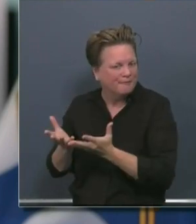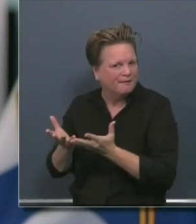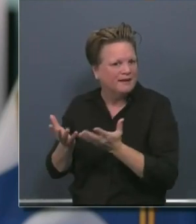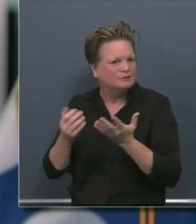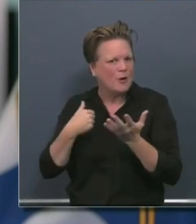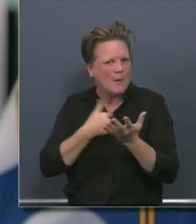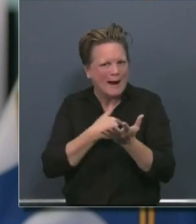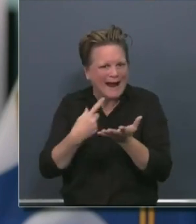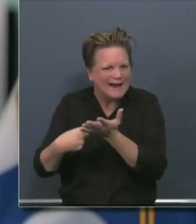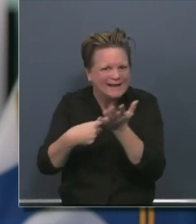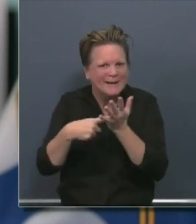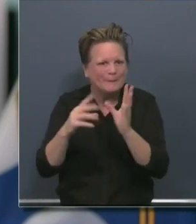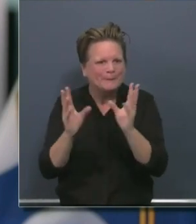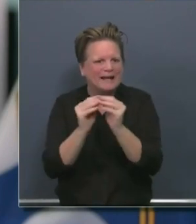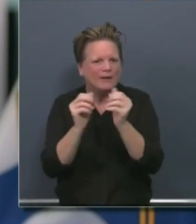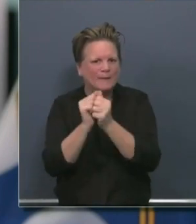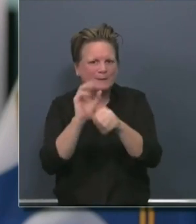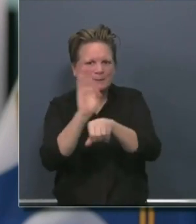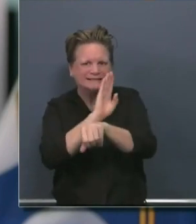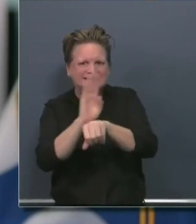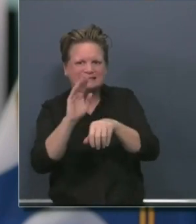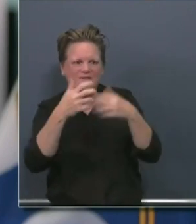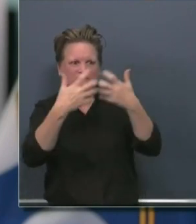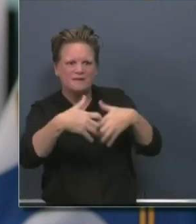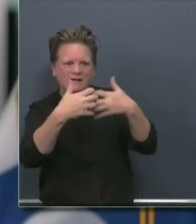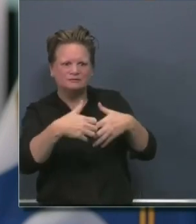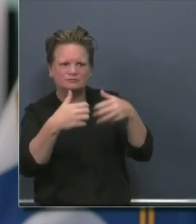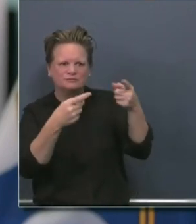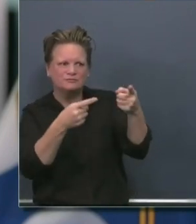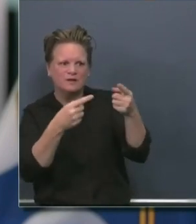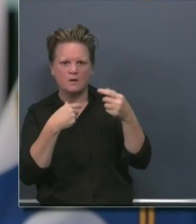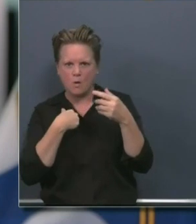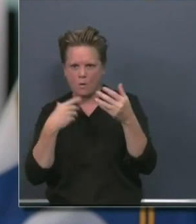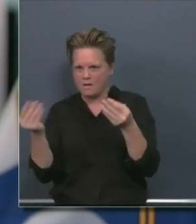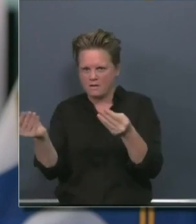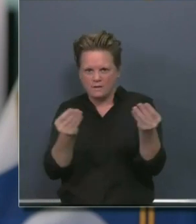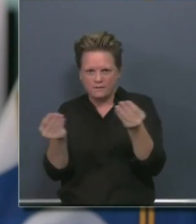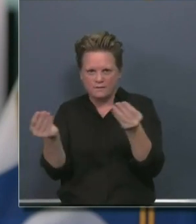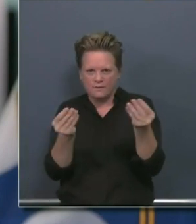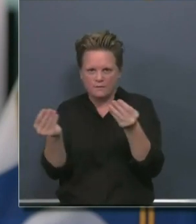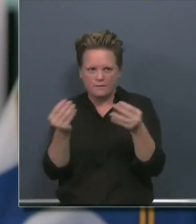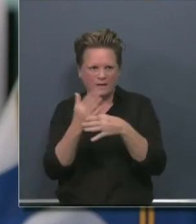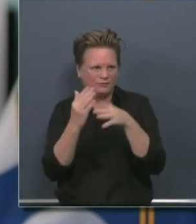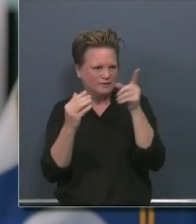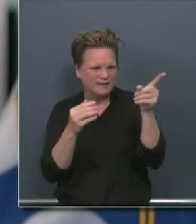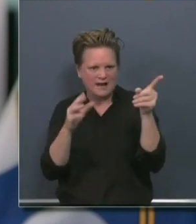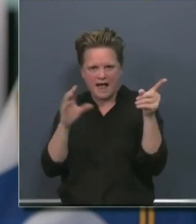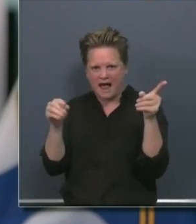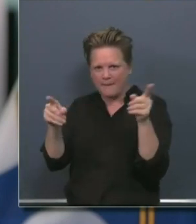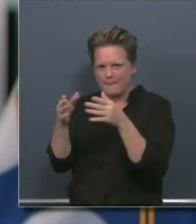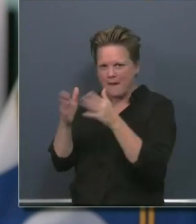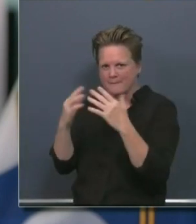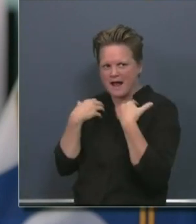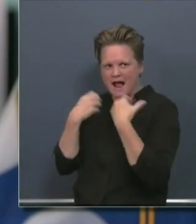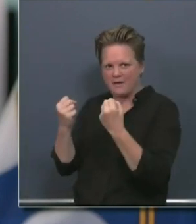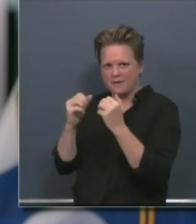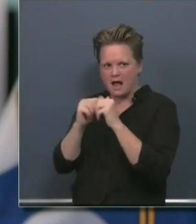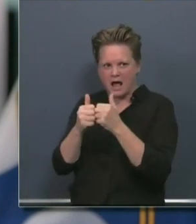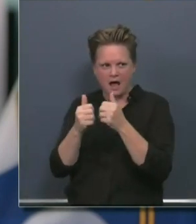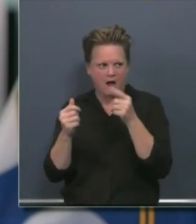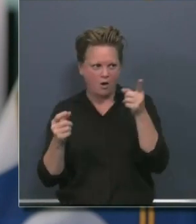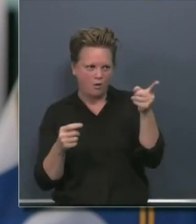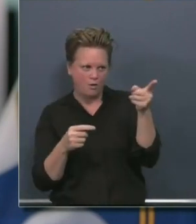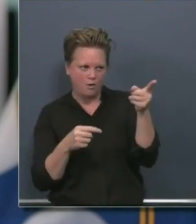county health director, and they're working to focus on the health and safety, uh, of the employees at that facility. Uh, and my